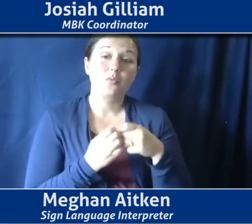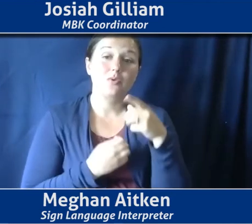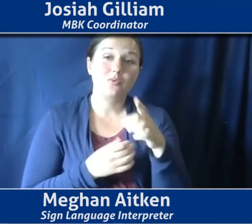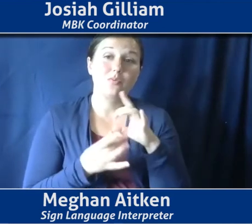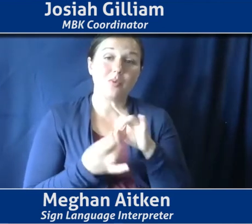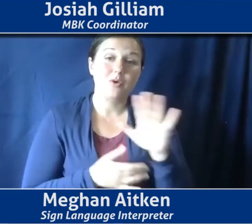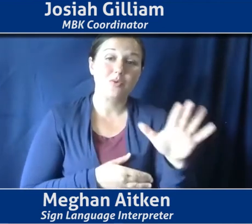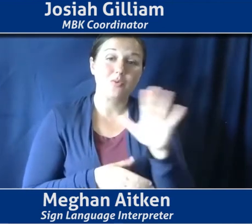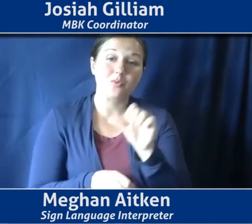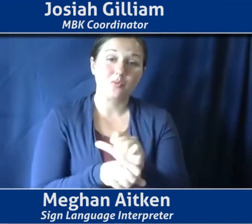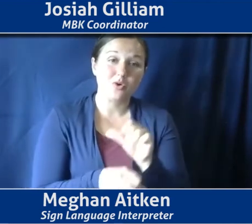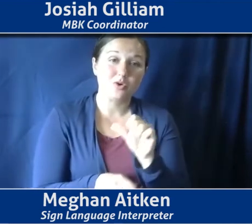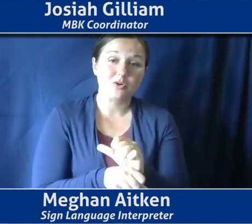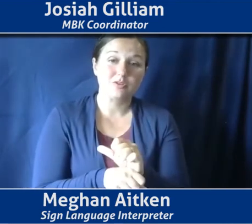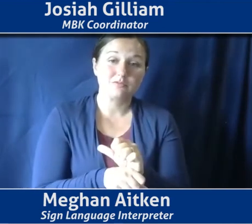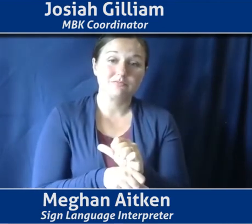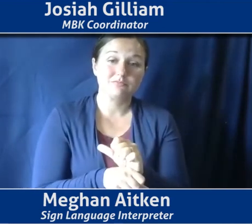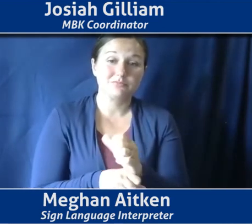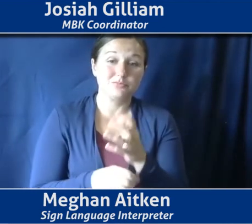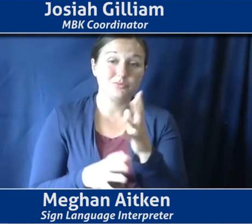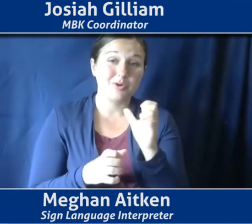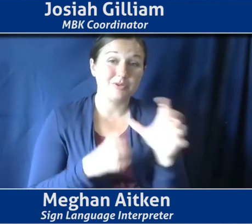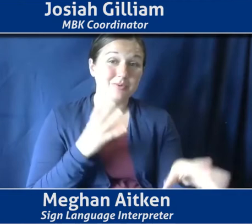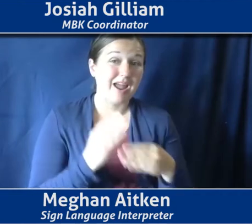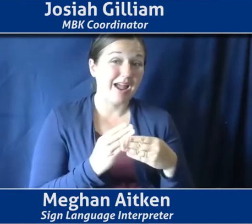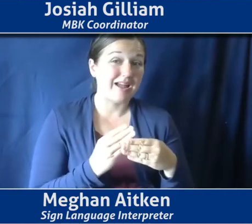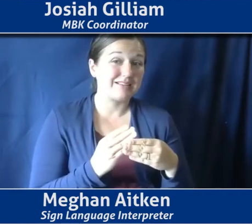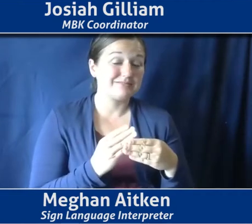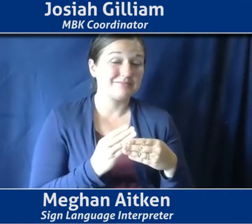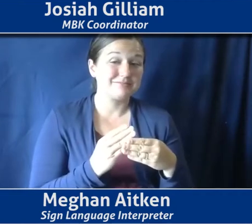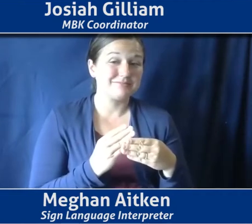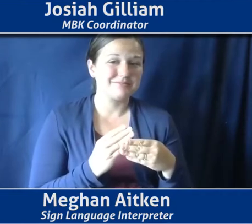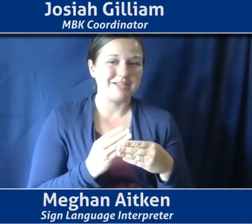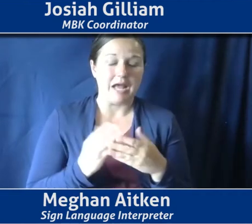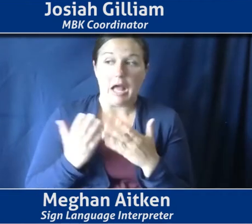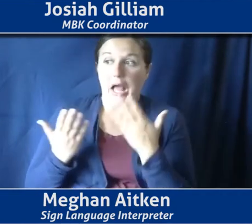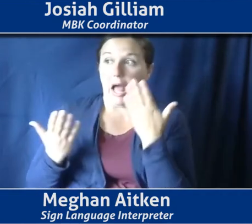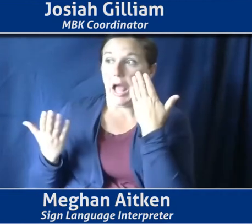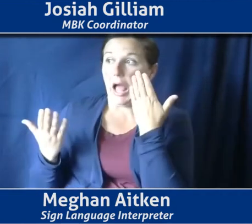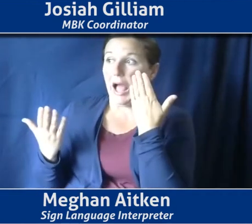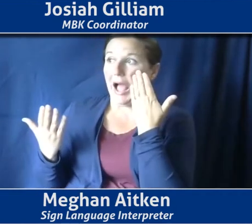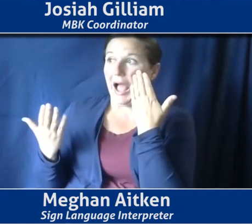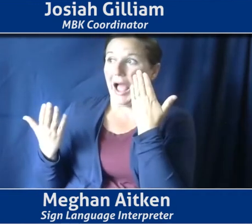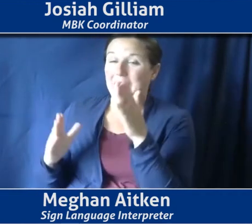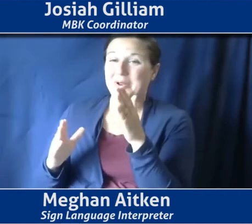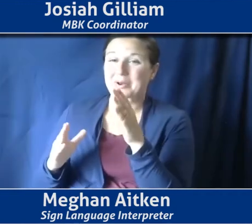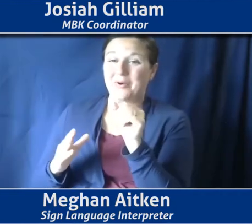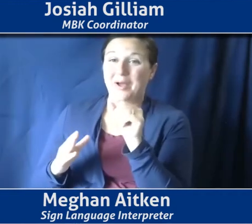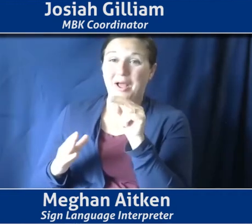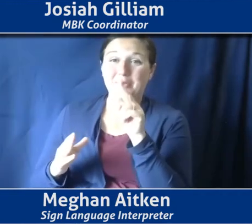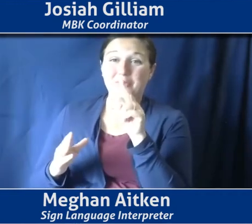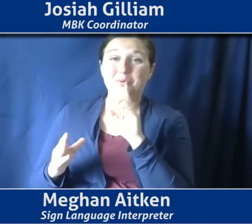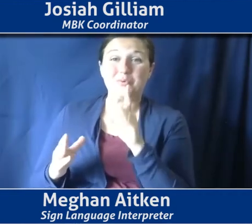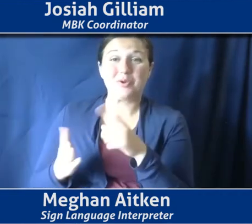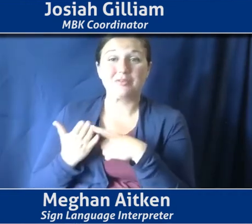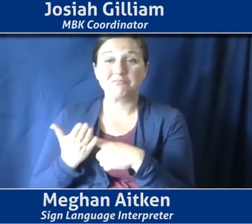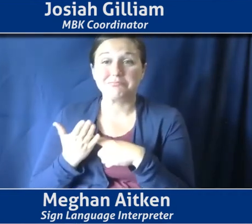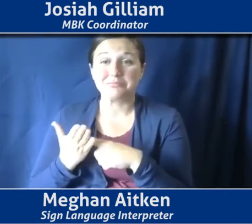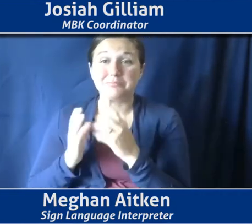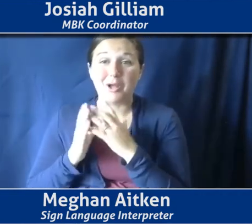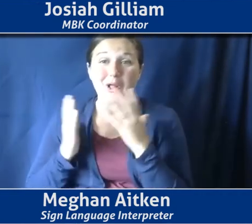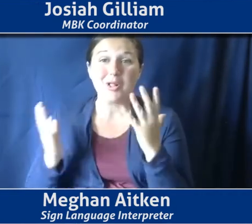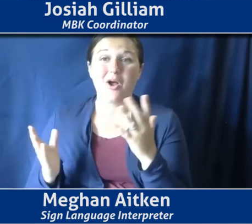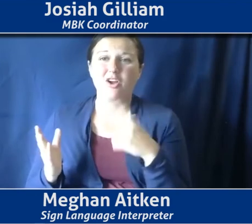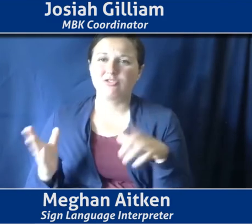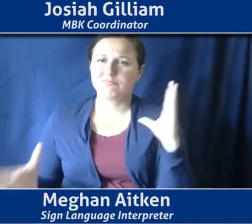before we do that? Oh, I don't know. Anu covered a lot. Um, no, I think Anu was very comprehensive and I think, you know, there may be some